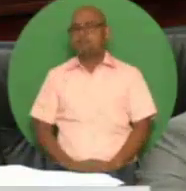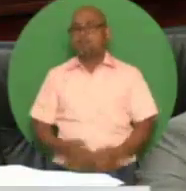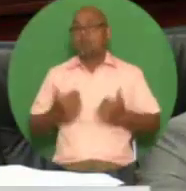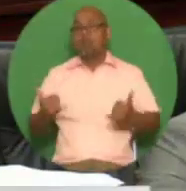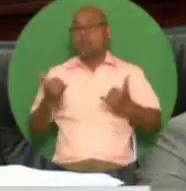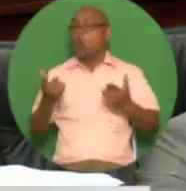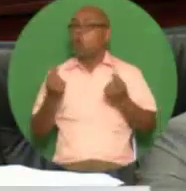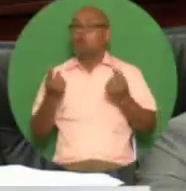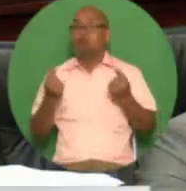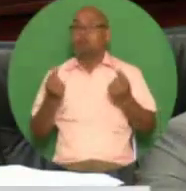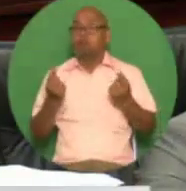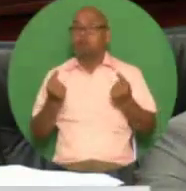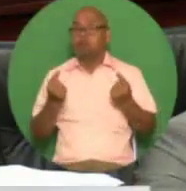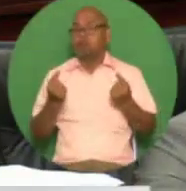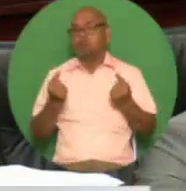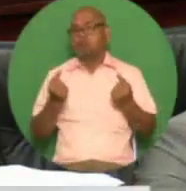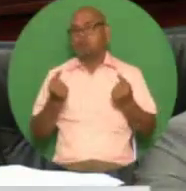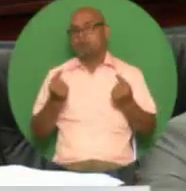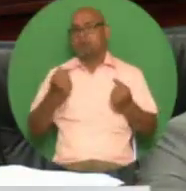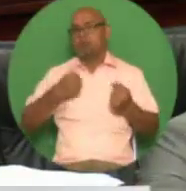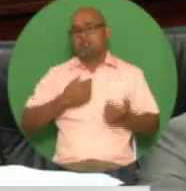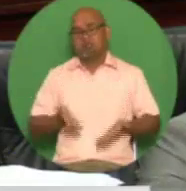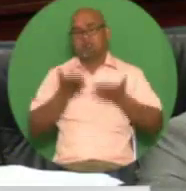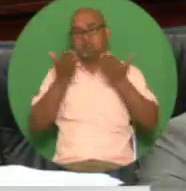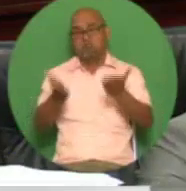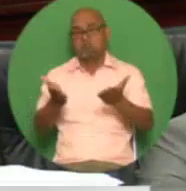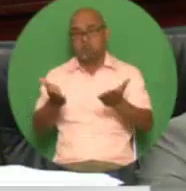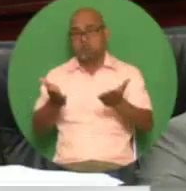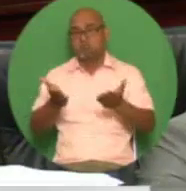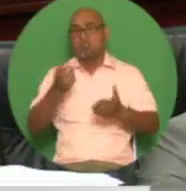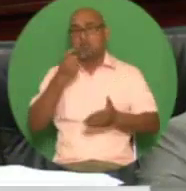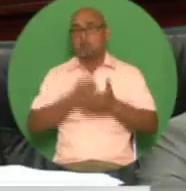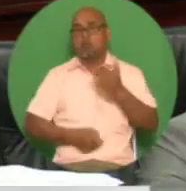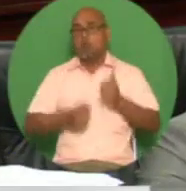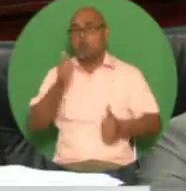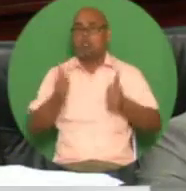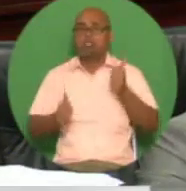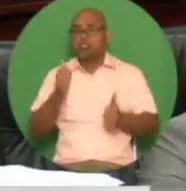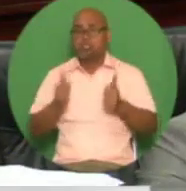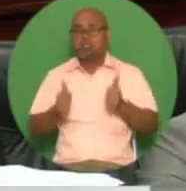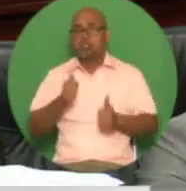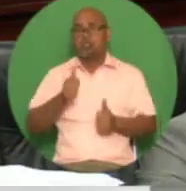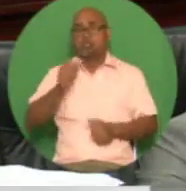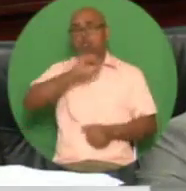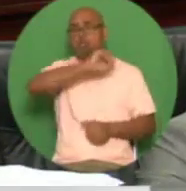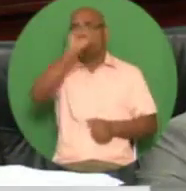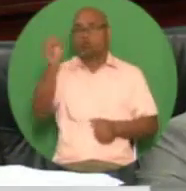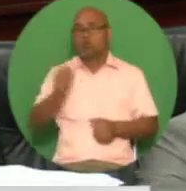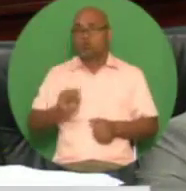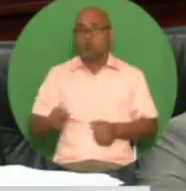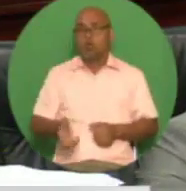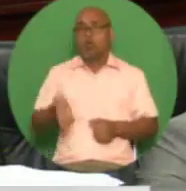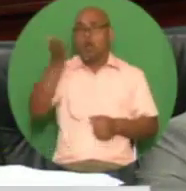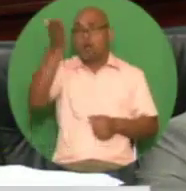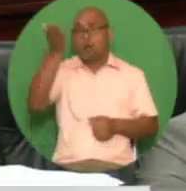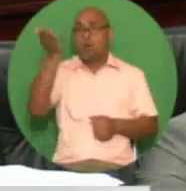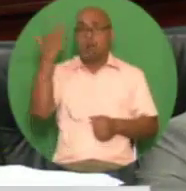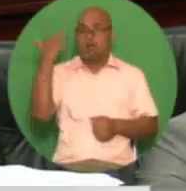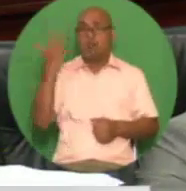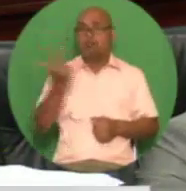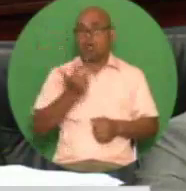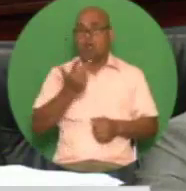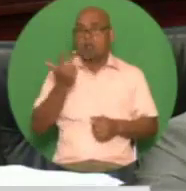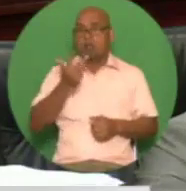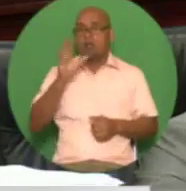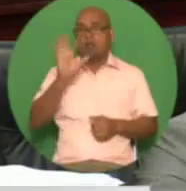therefore I propose to increase only the cost of super gasoline from three dollars and ninety seven